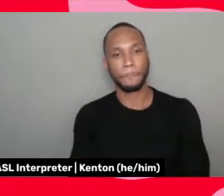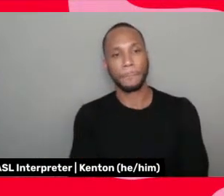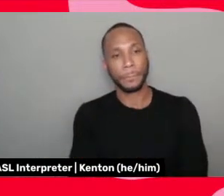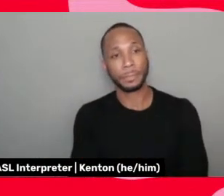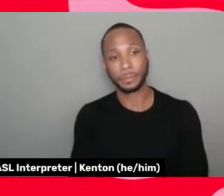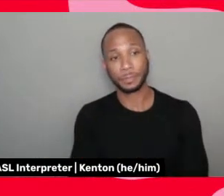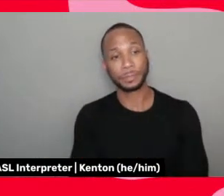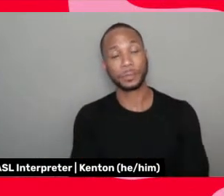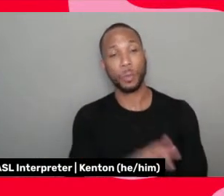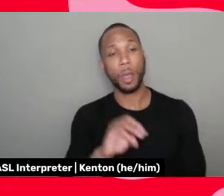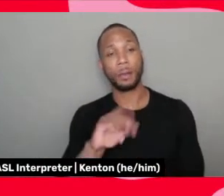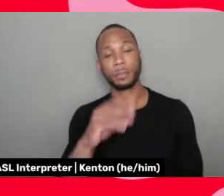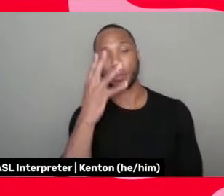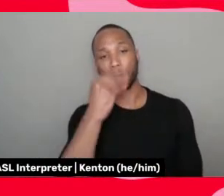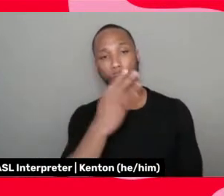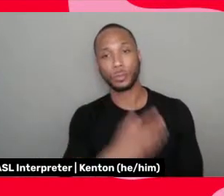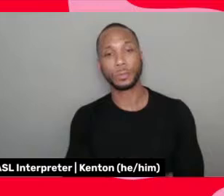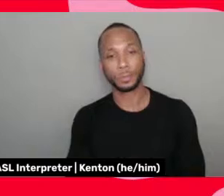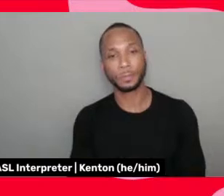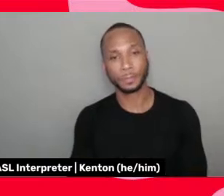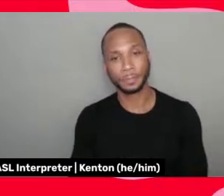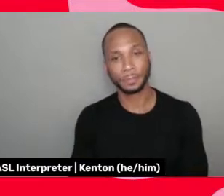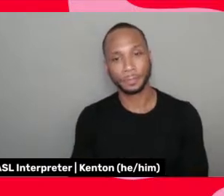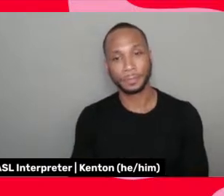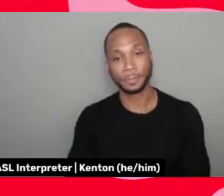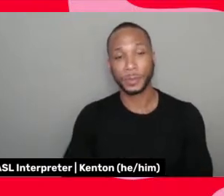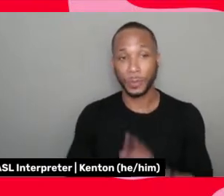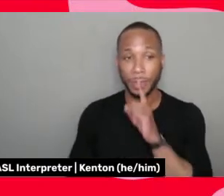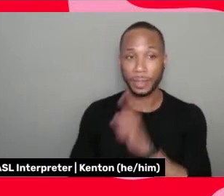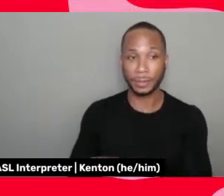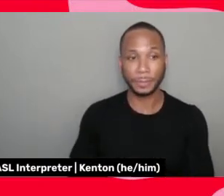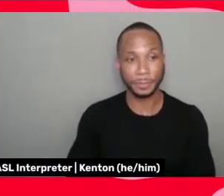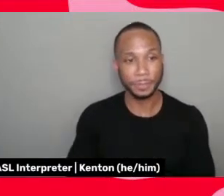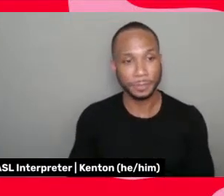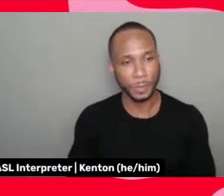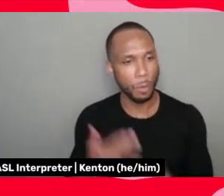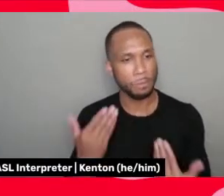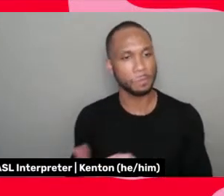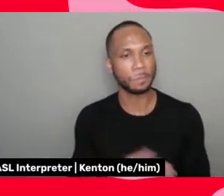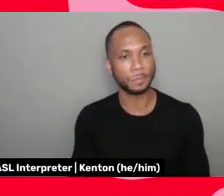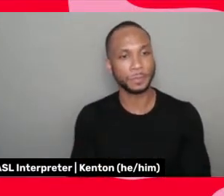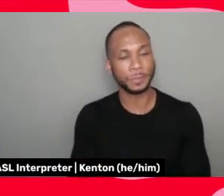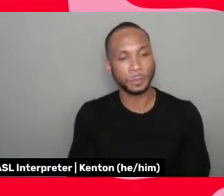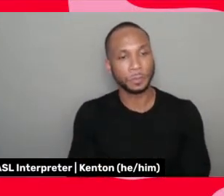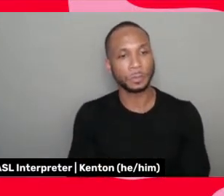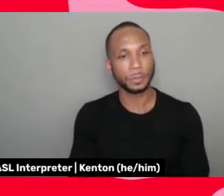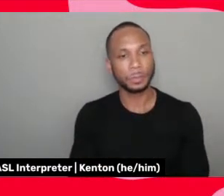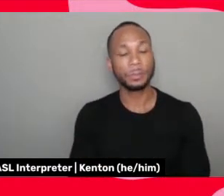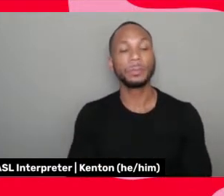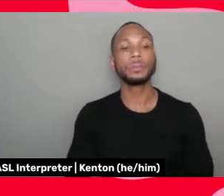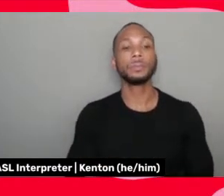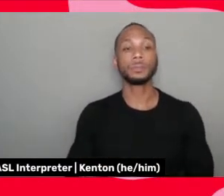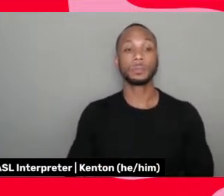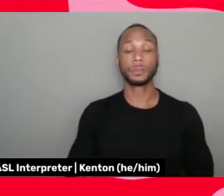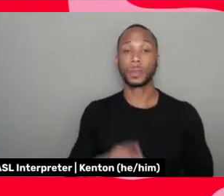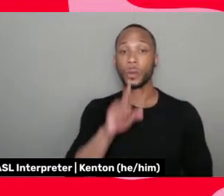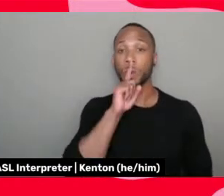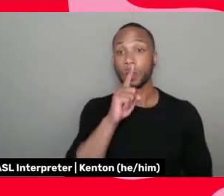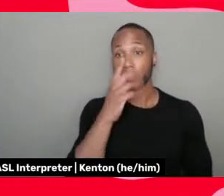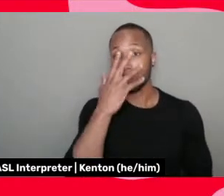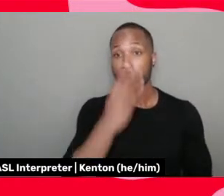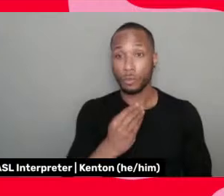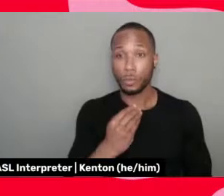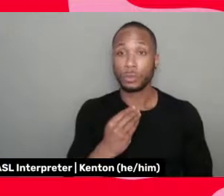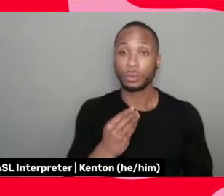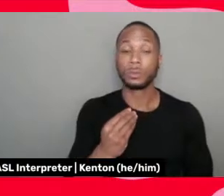That's beautiful. It is. Go ahead. Just going to say it's, it's beautiful. It is beautiful.